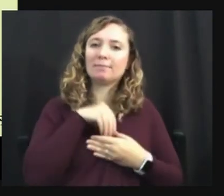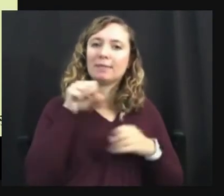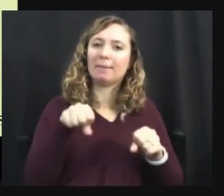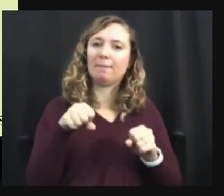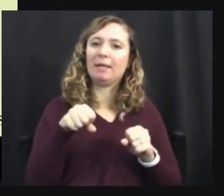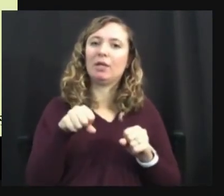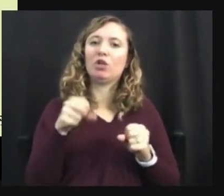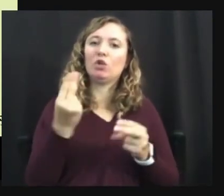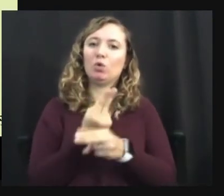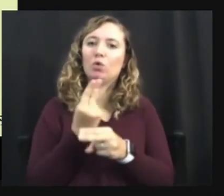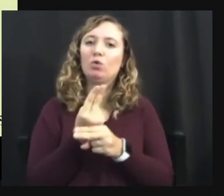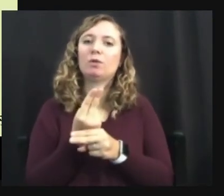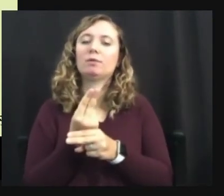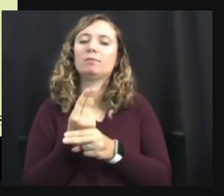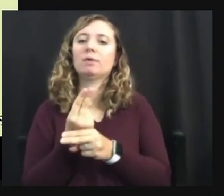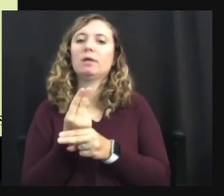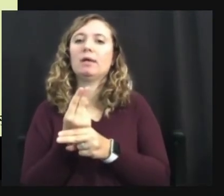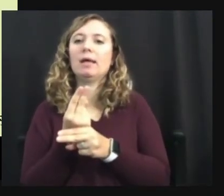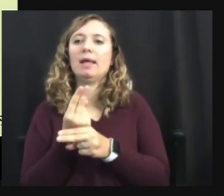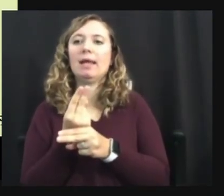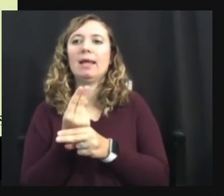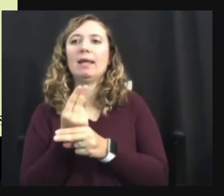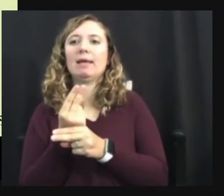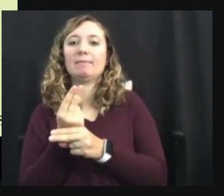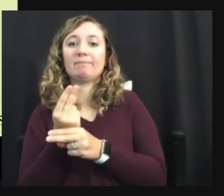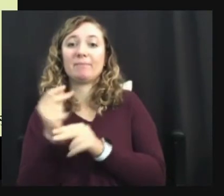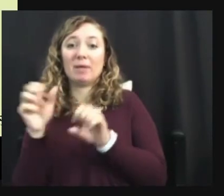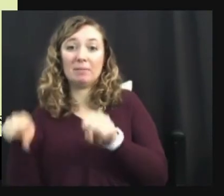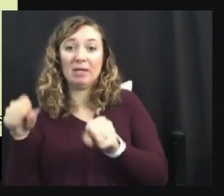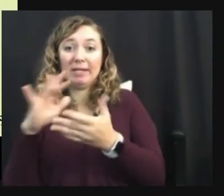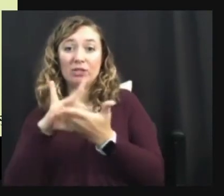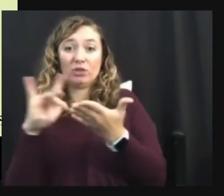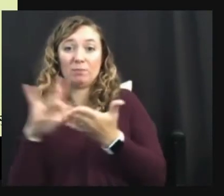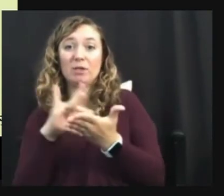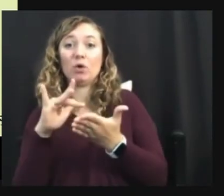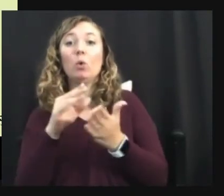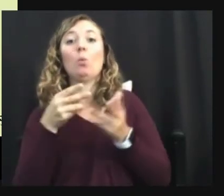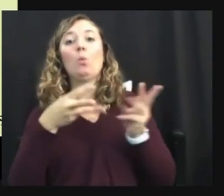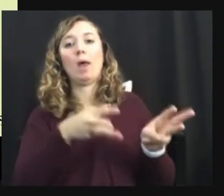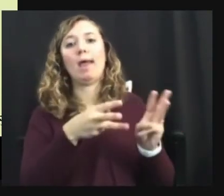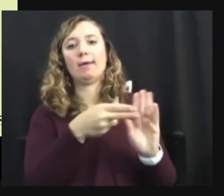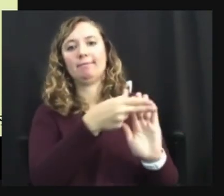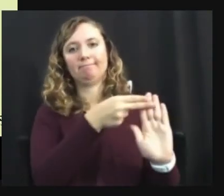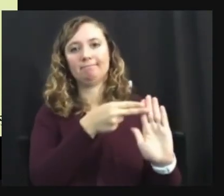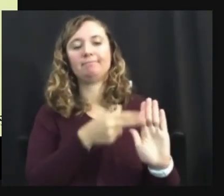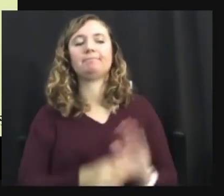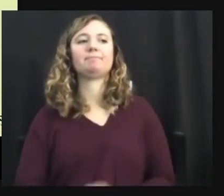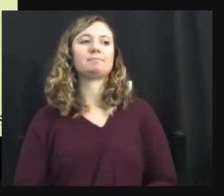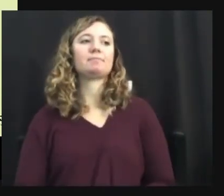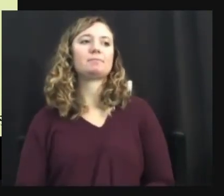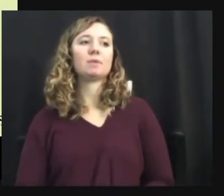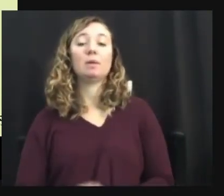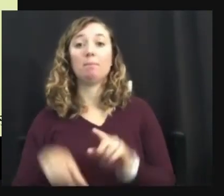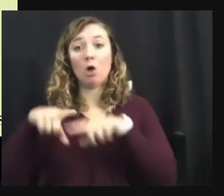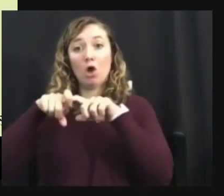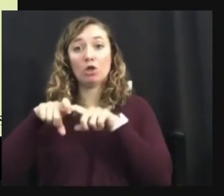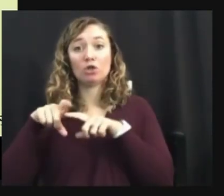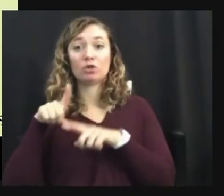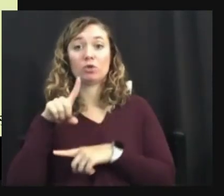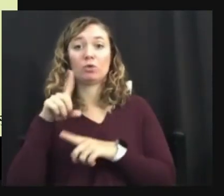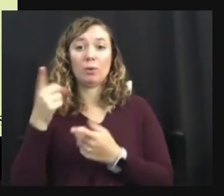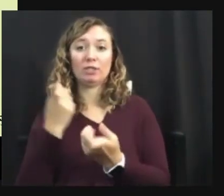That's harmful. Okay. We're going to pause on questions for a moment so that I can keep going. Um,